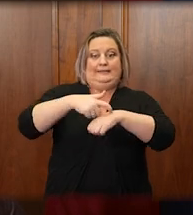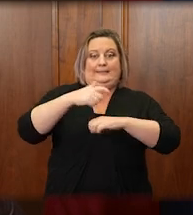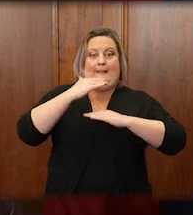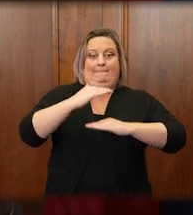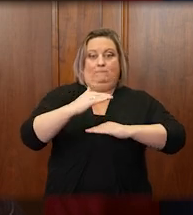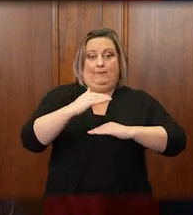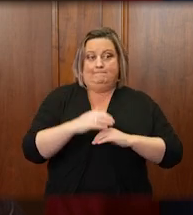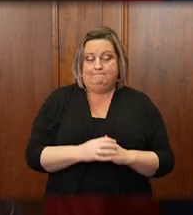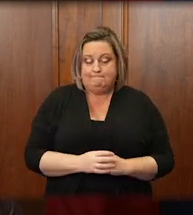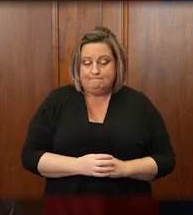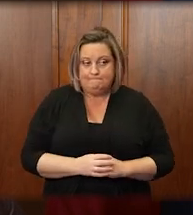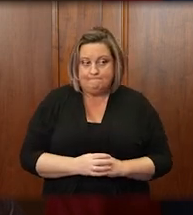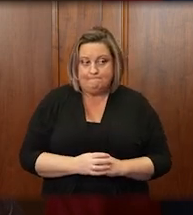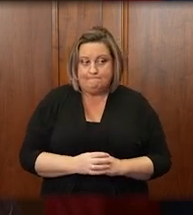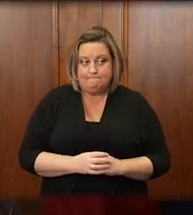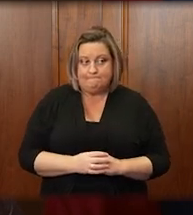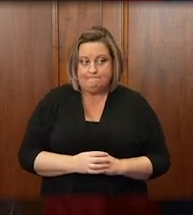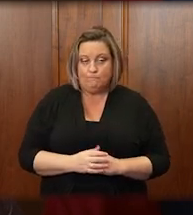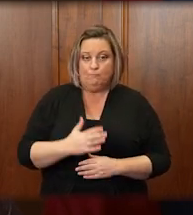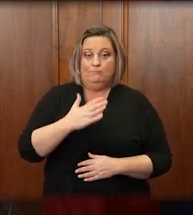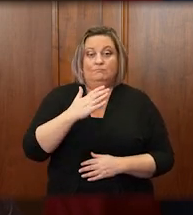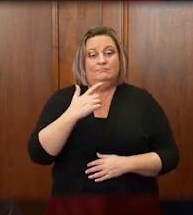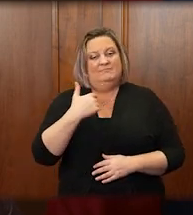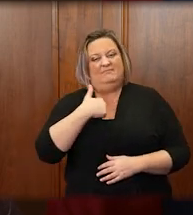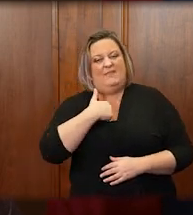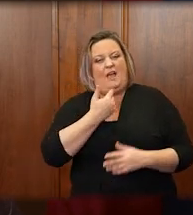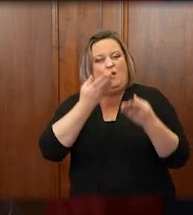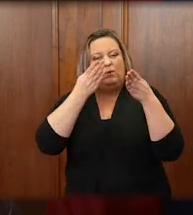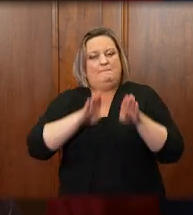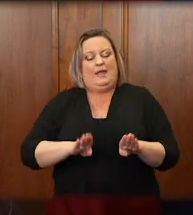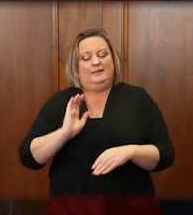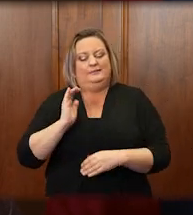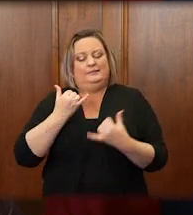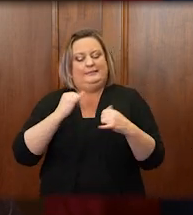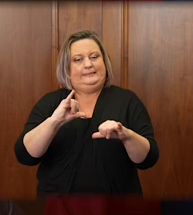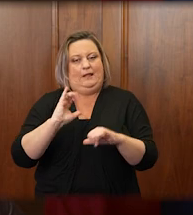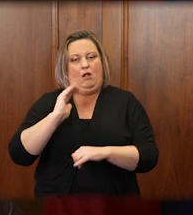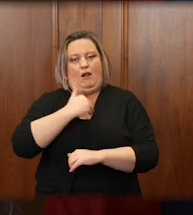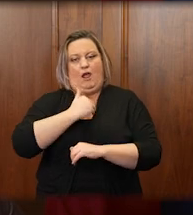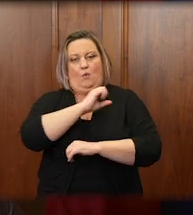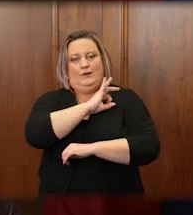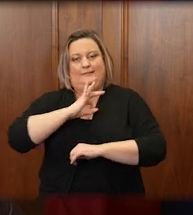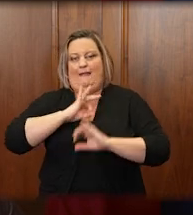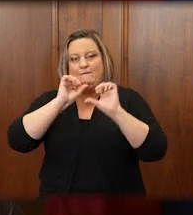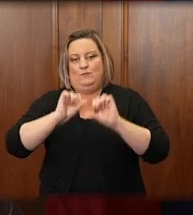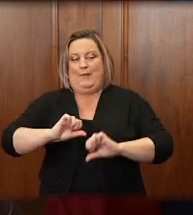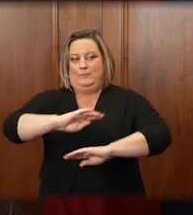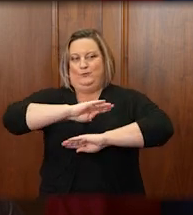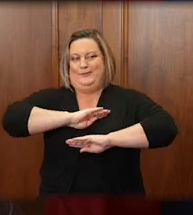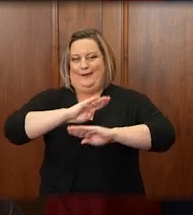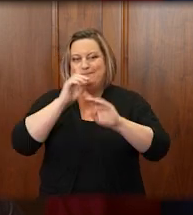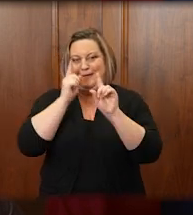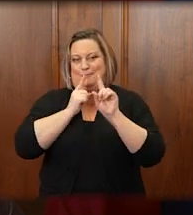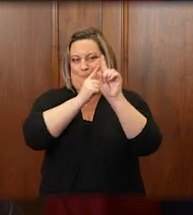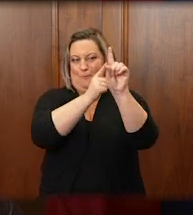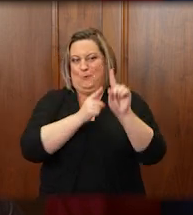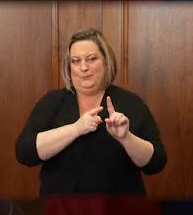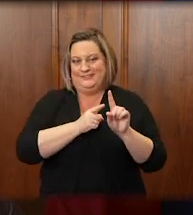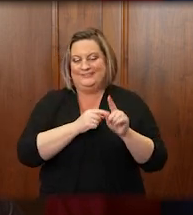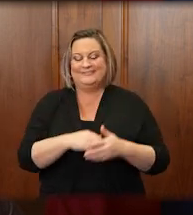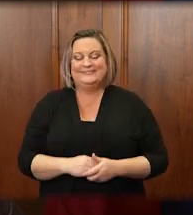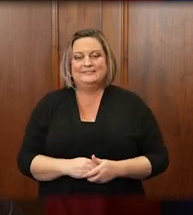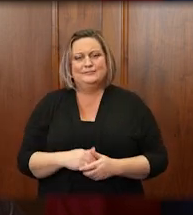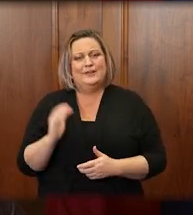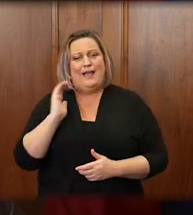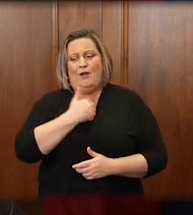we planned. My money is on our small staff to meet the goals it has set. It is extremely dedicated and